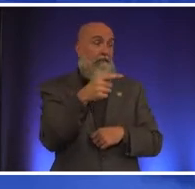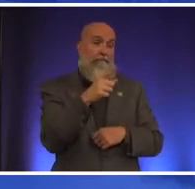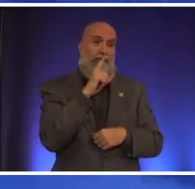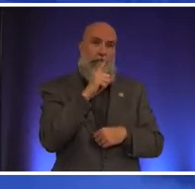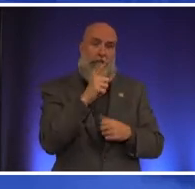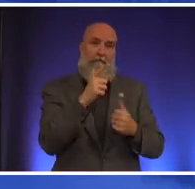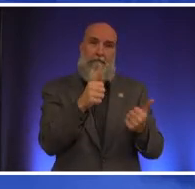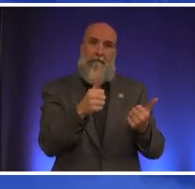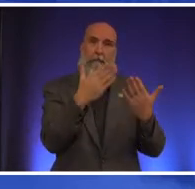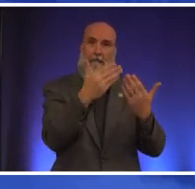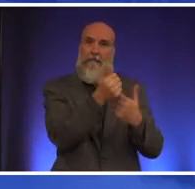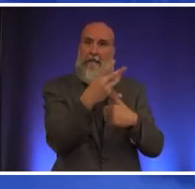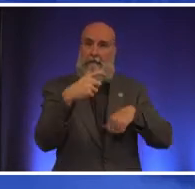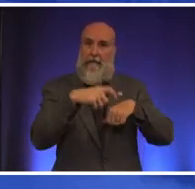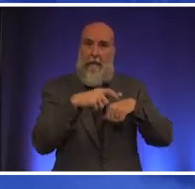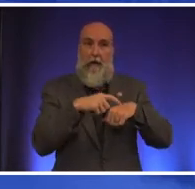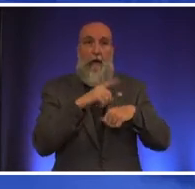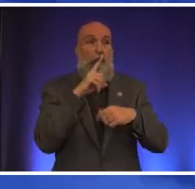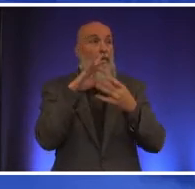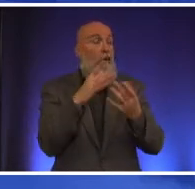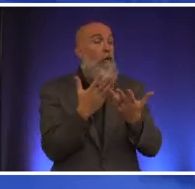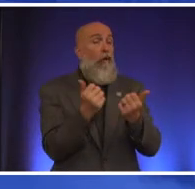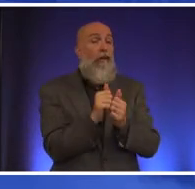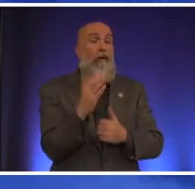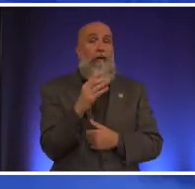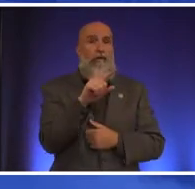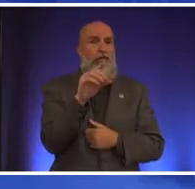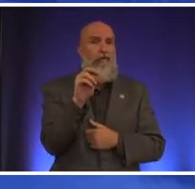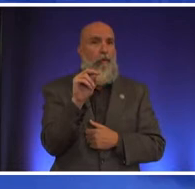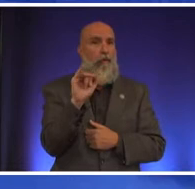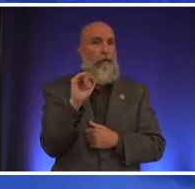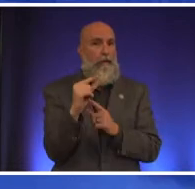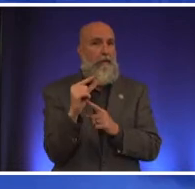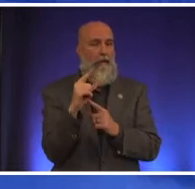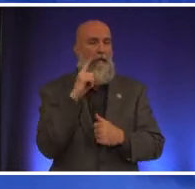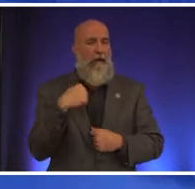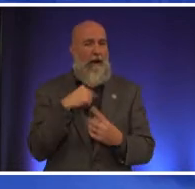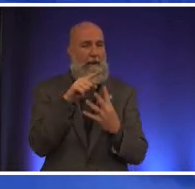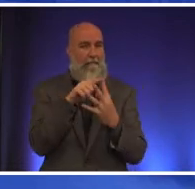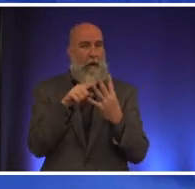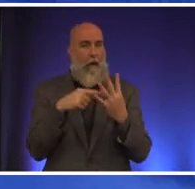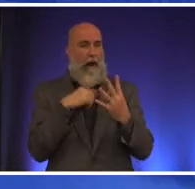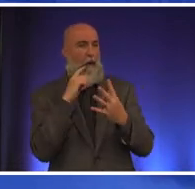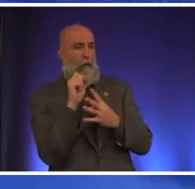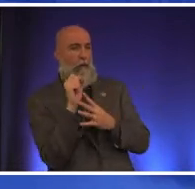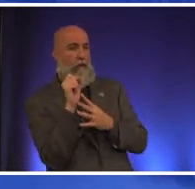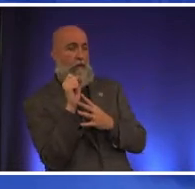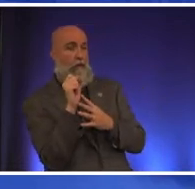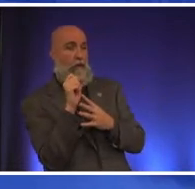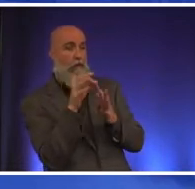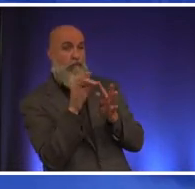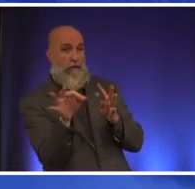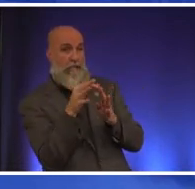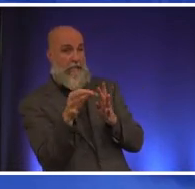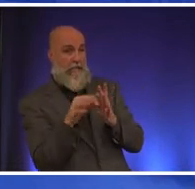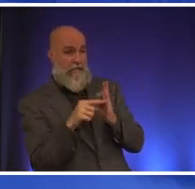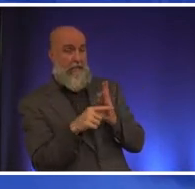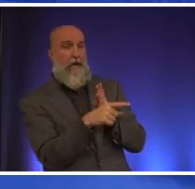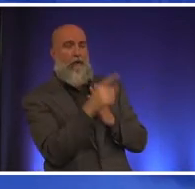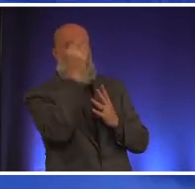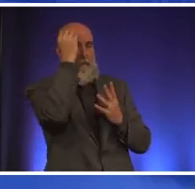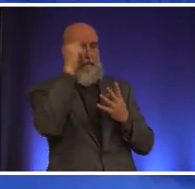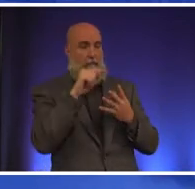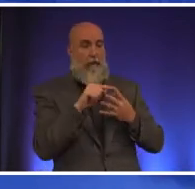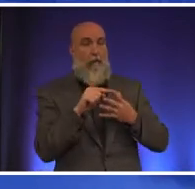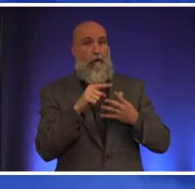members and that is about zoning we have four questions and i'll read each of those to you to get some answers question one